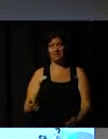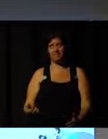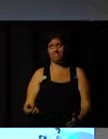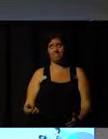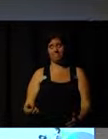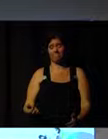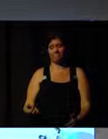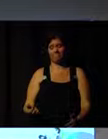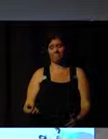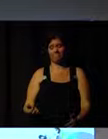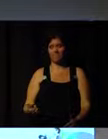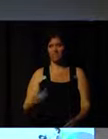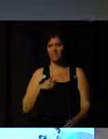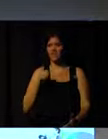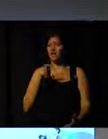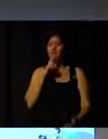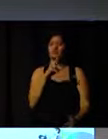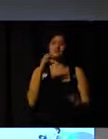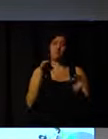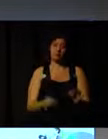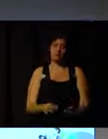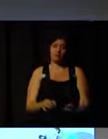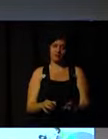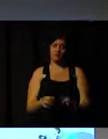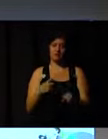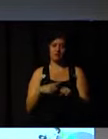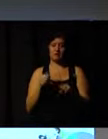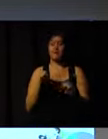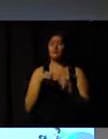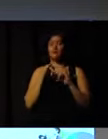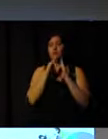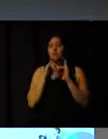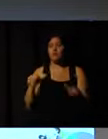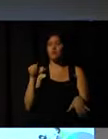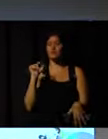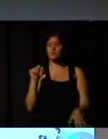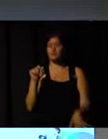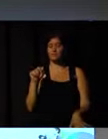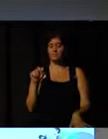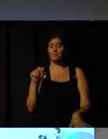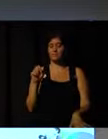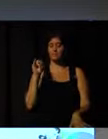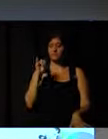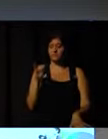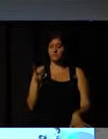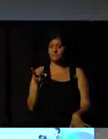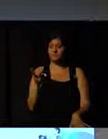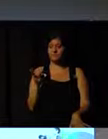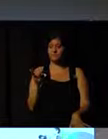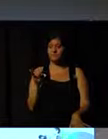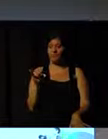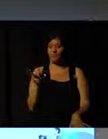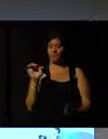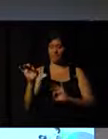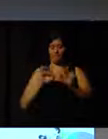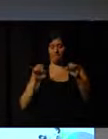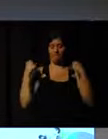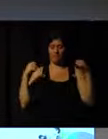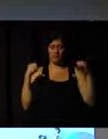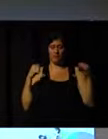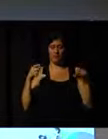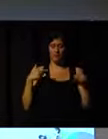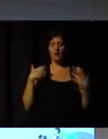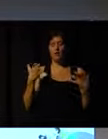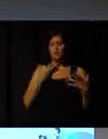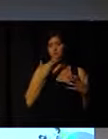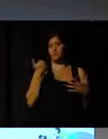I don't know, I don't have the right answer. What I can say is that if, as a sport organization, I